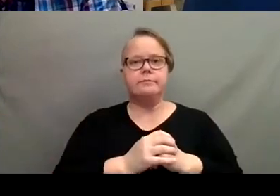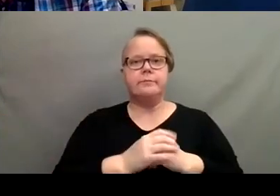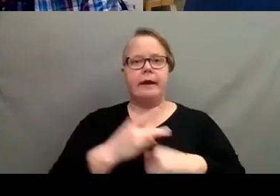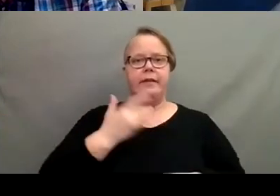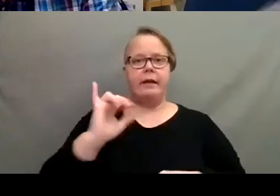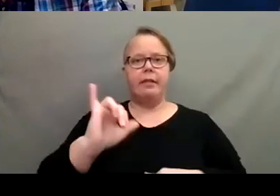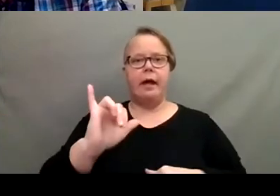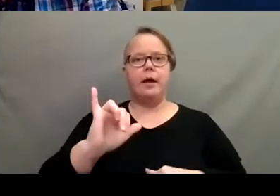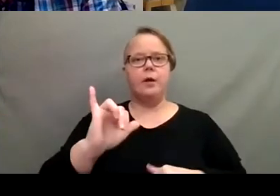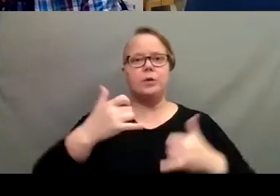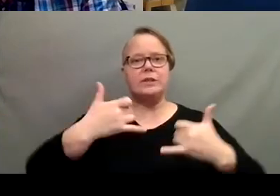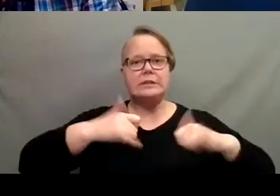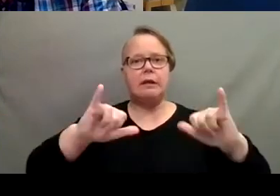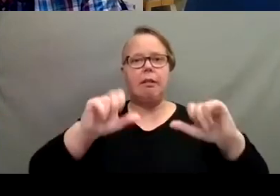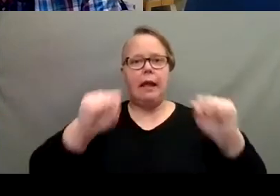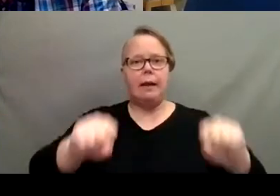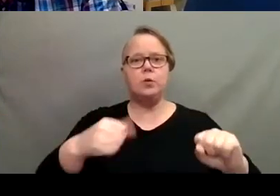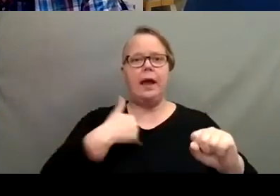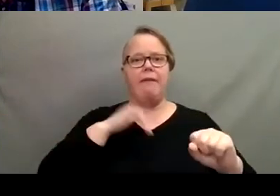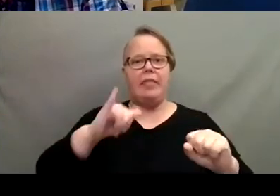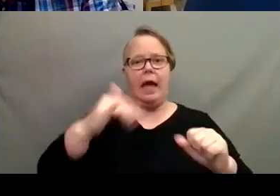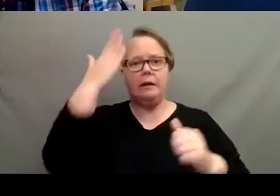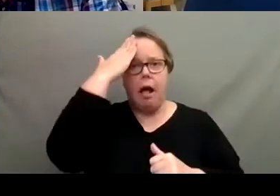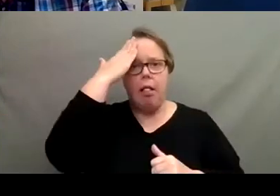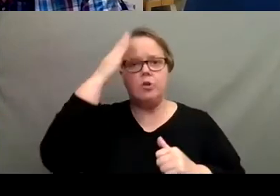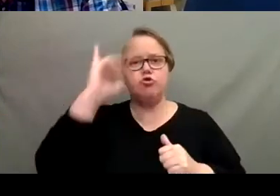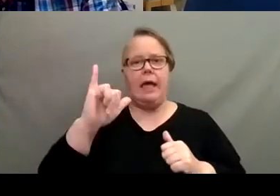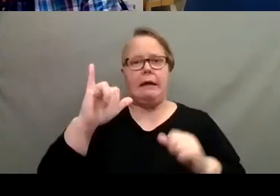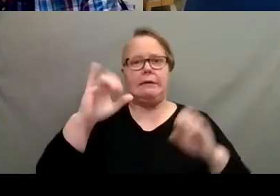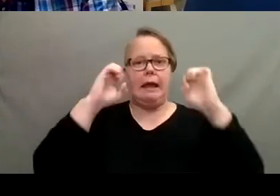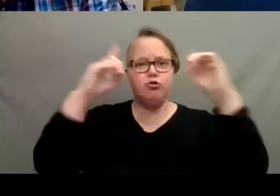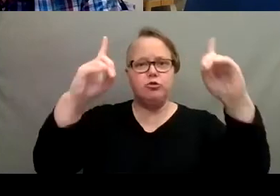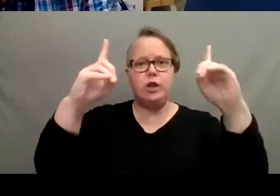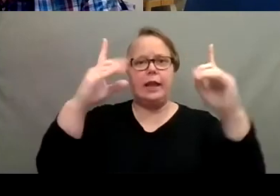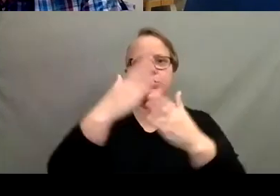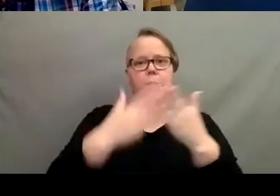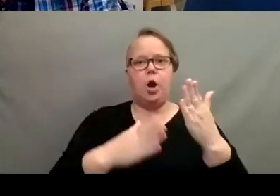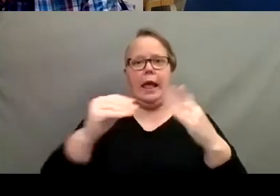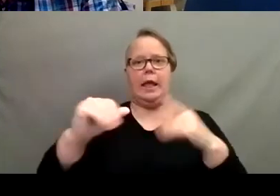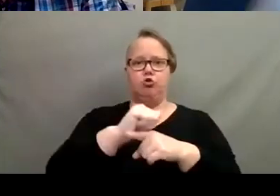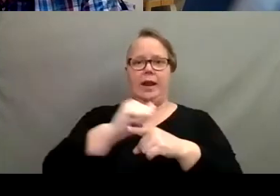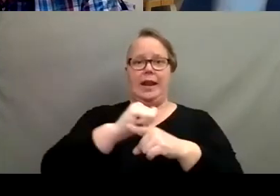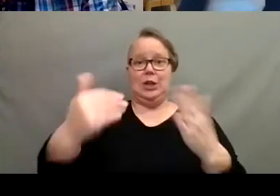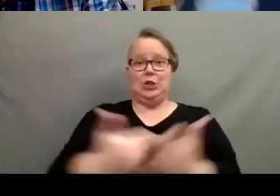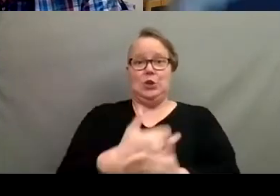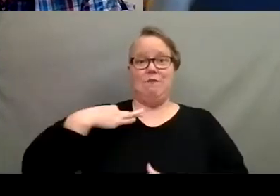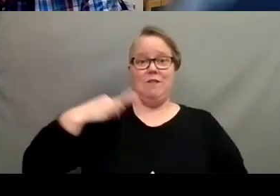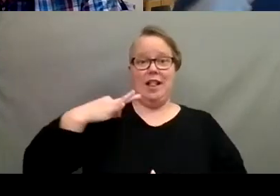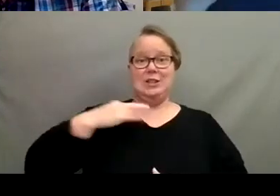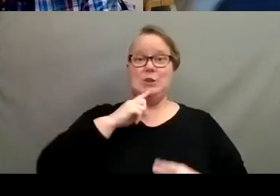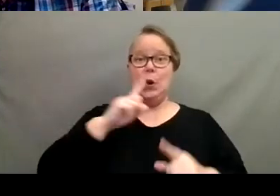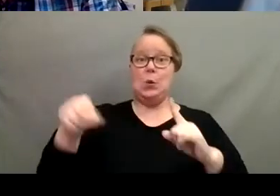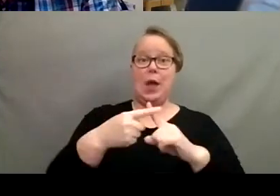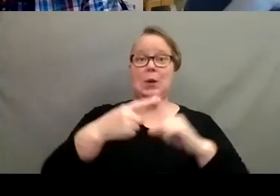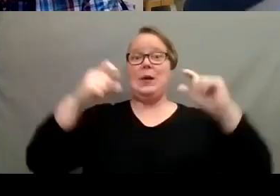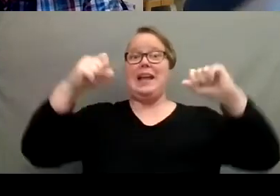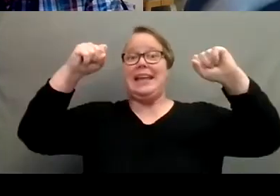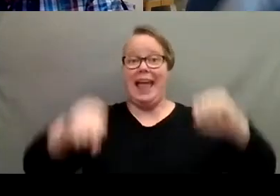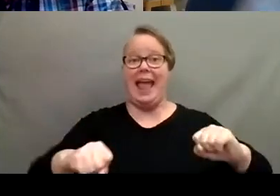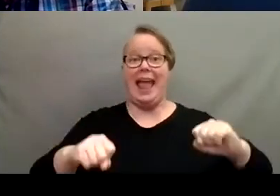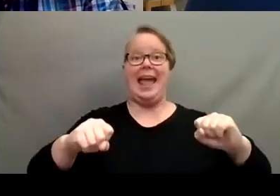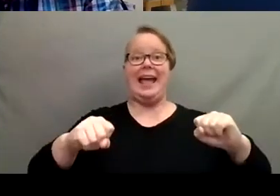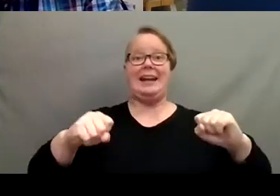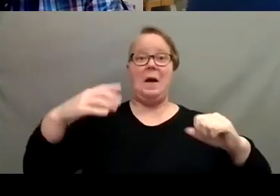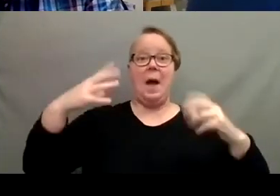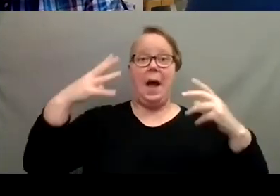able to get that knowledge and that, that education component out and, and training new volunteers so that when the day comes, when we can go out and